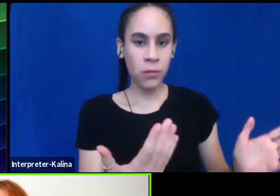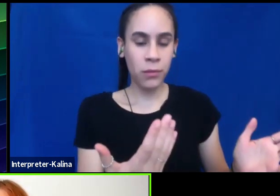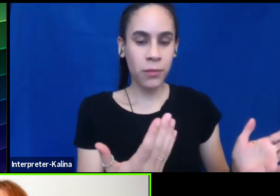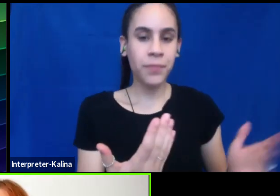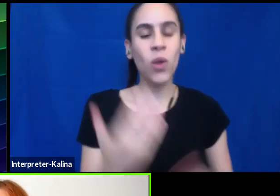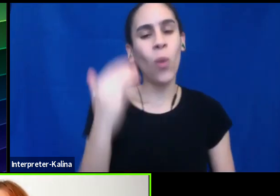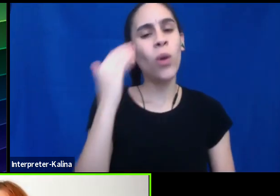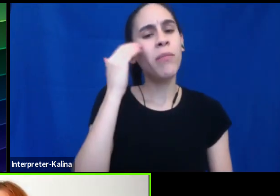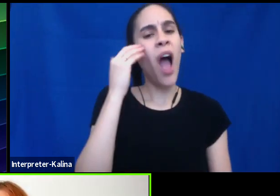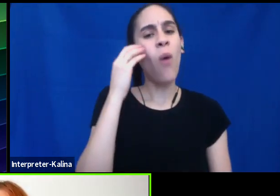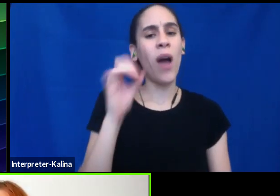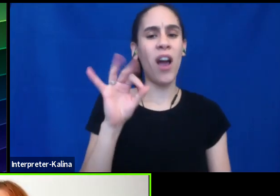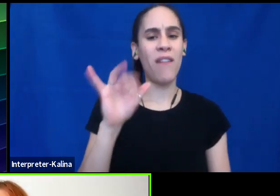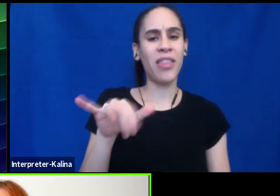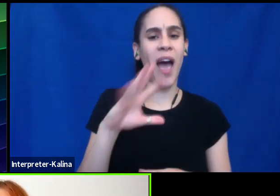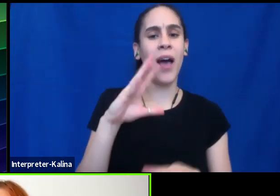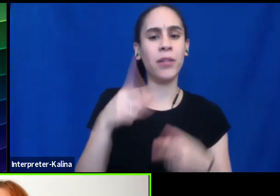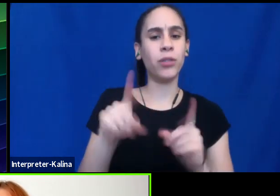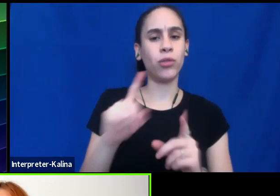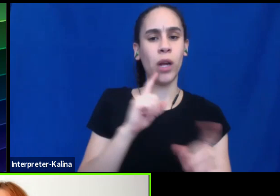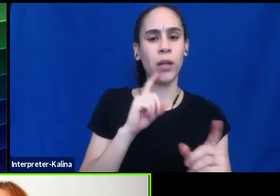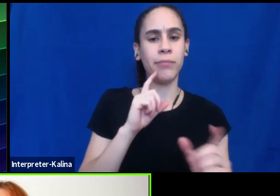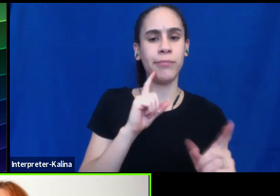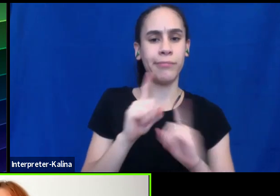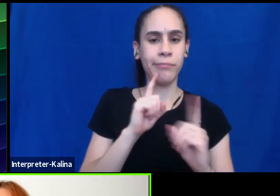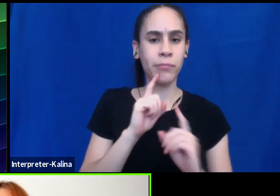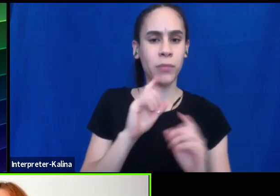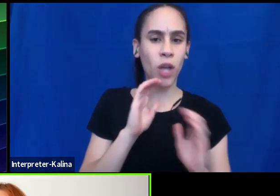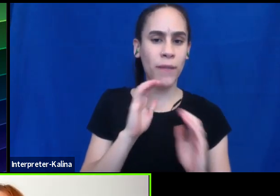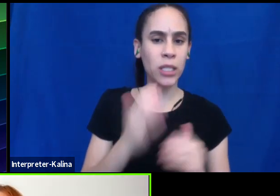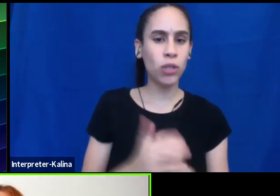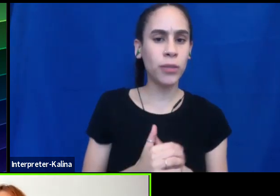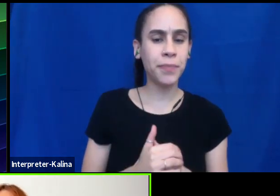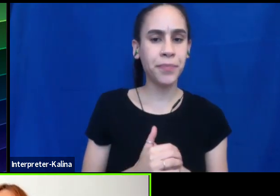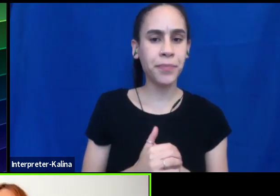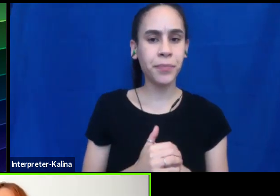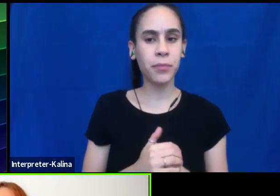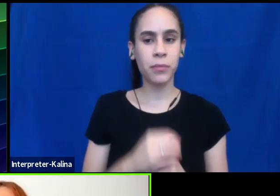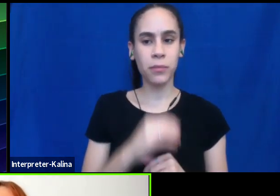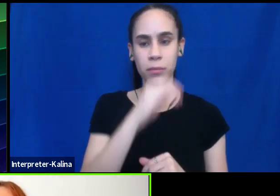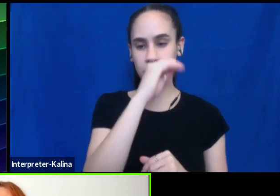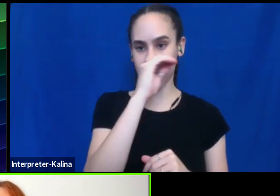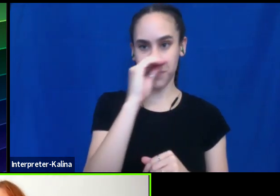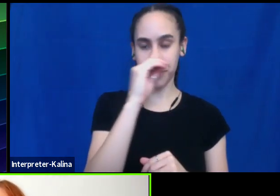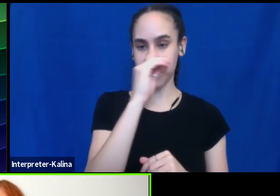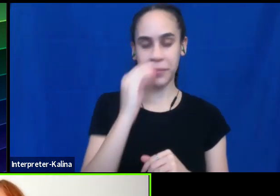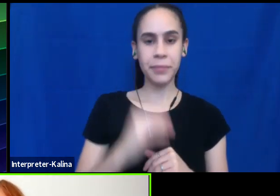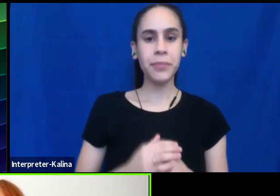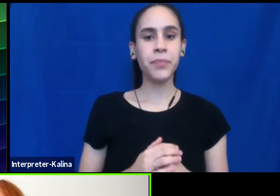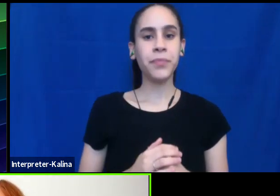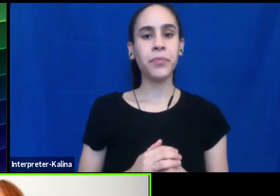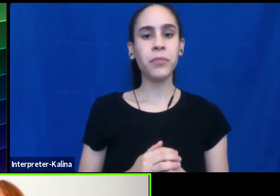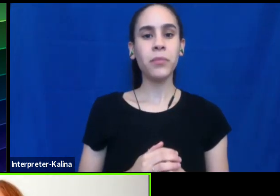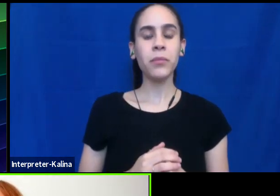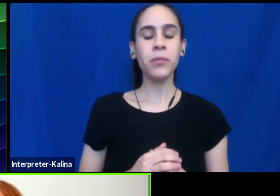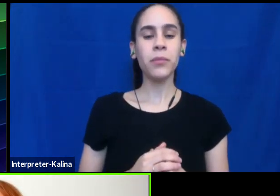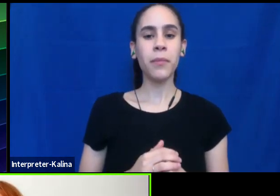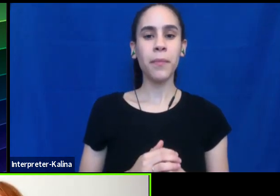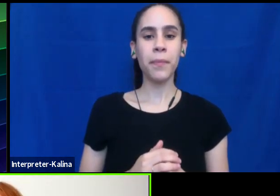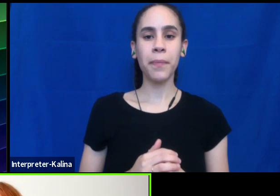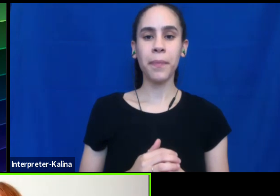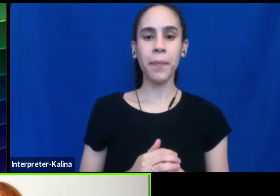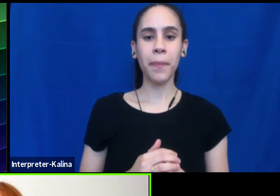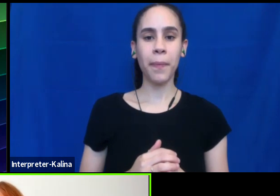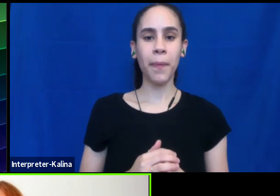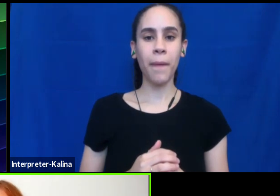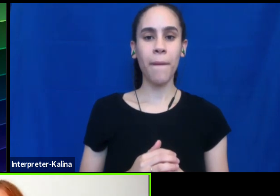conversations is, um, so let's talk about, there's a lot of, a lot of folks that